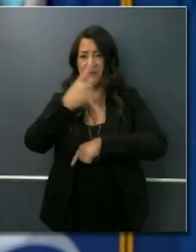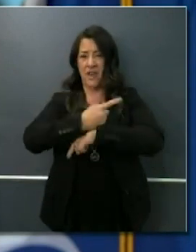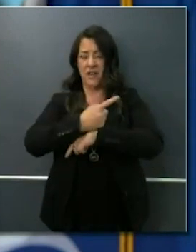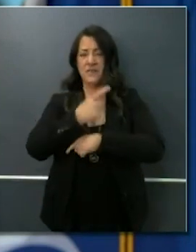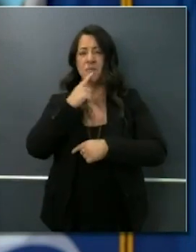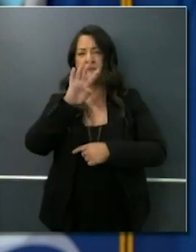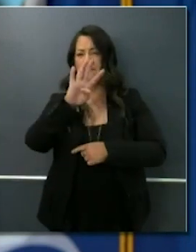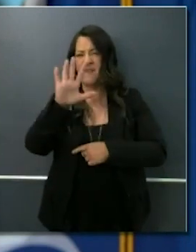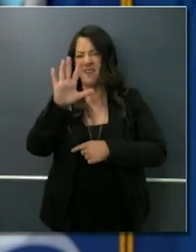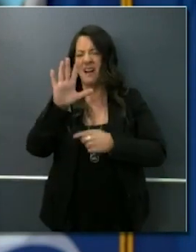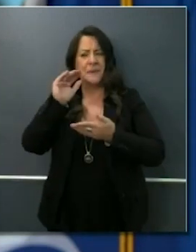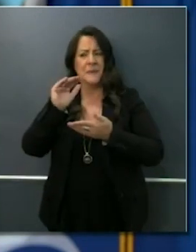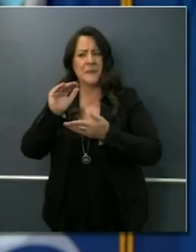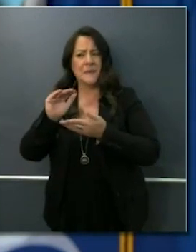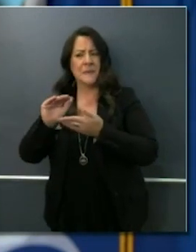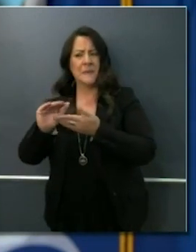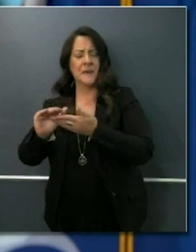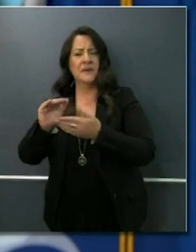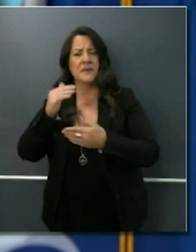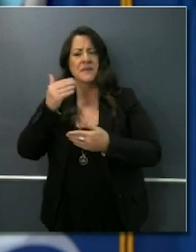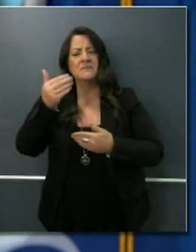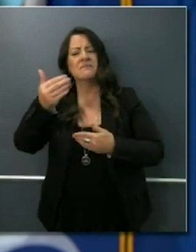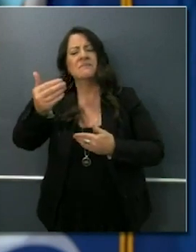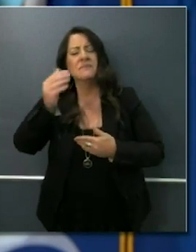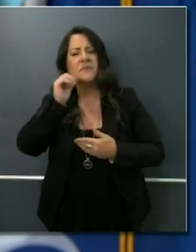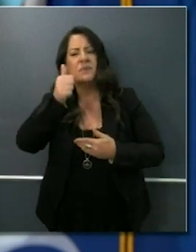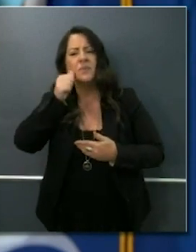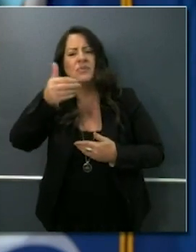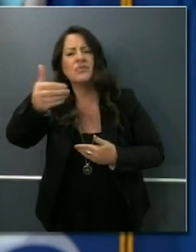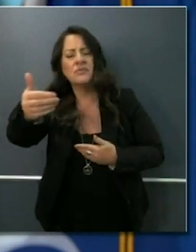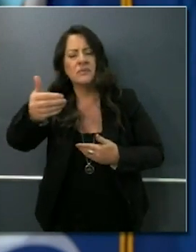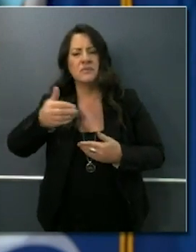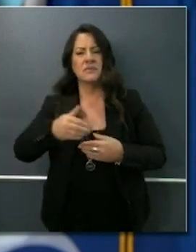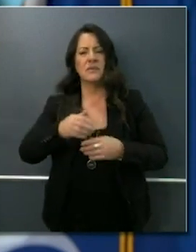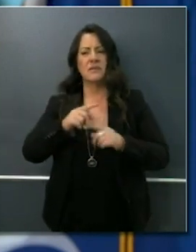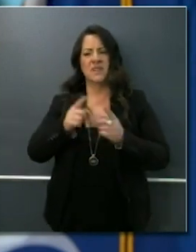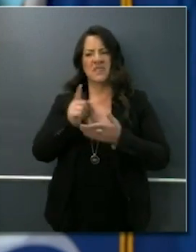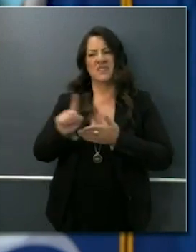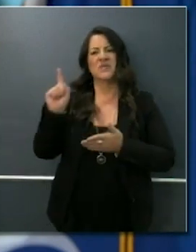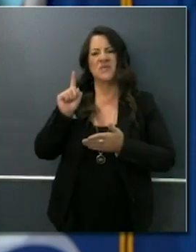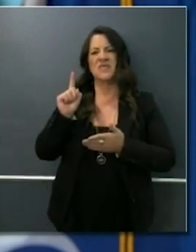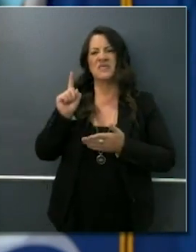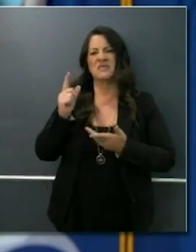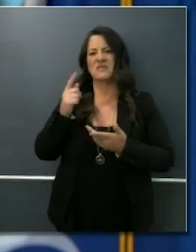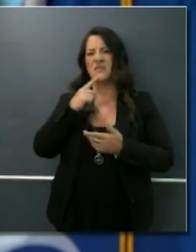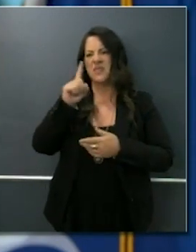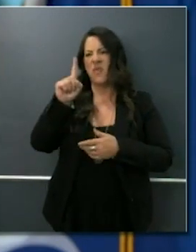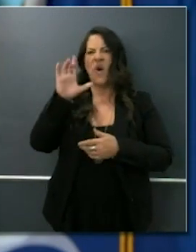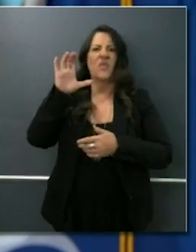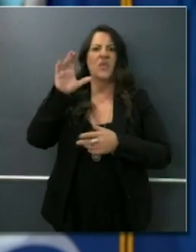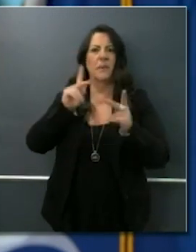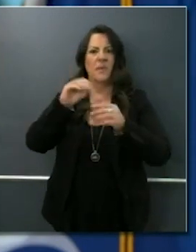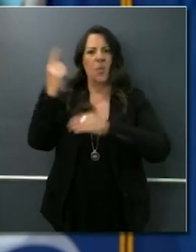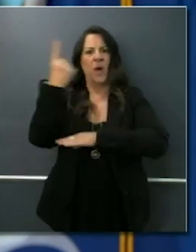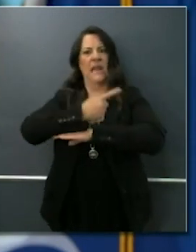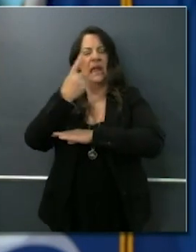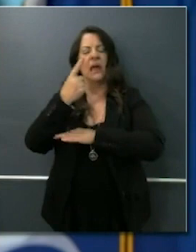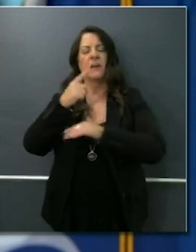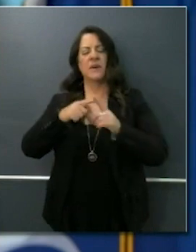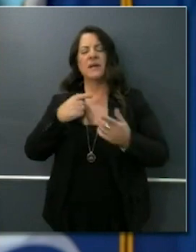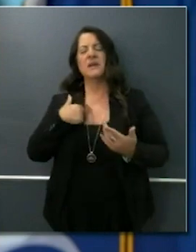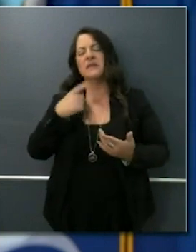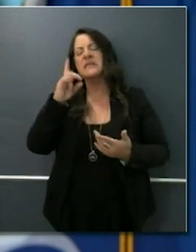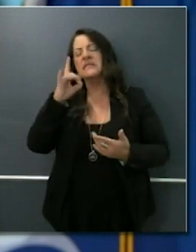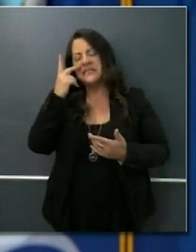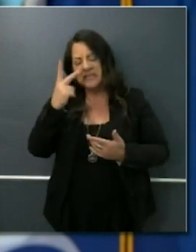45 lives lost. That number down from over 100 just a number of days ago. We did see 1,300